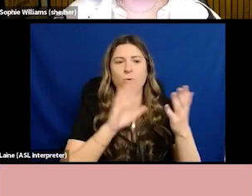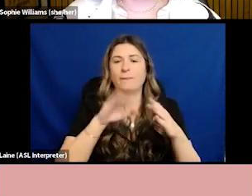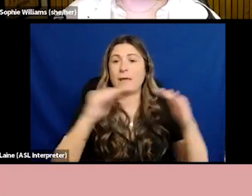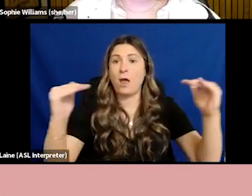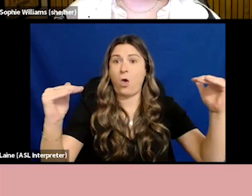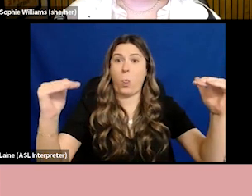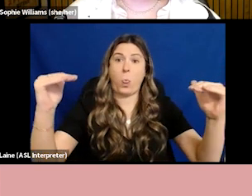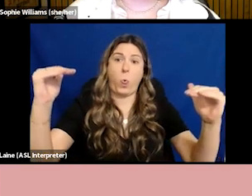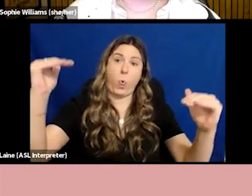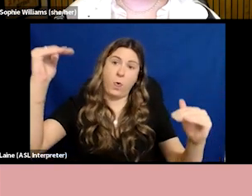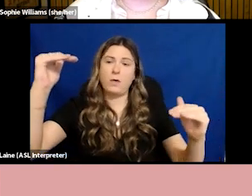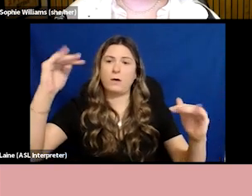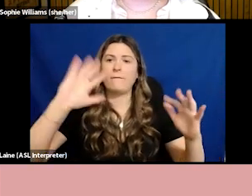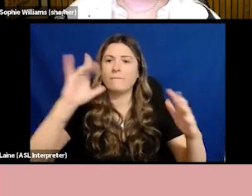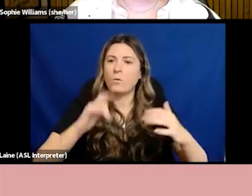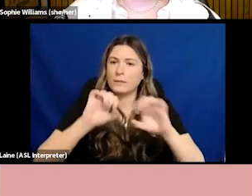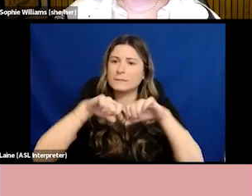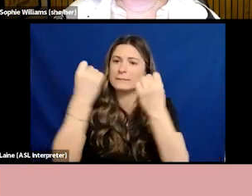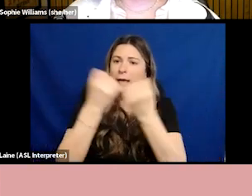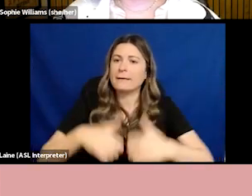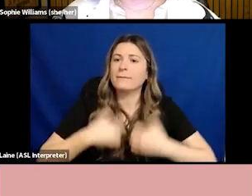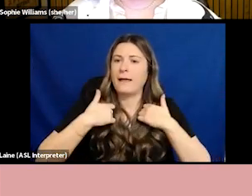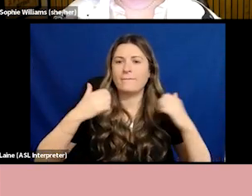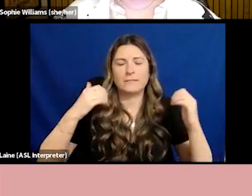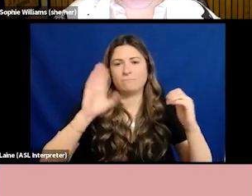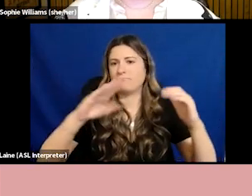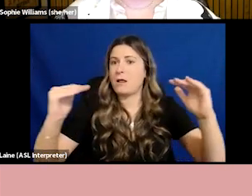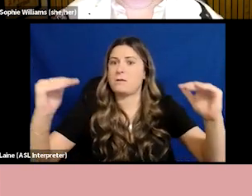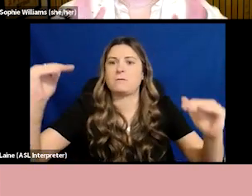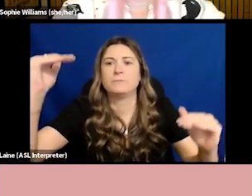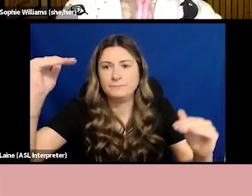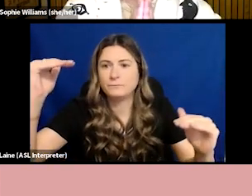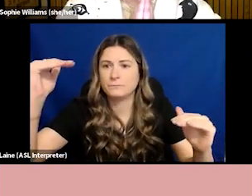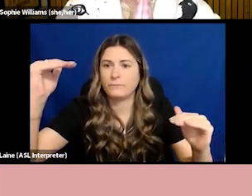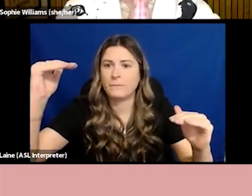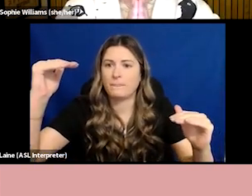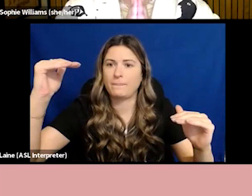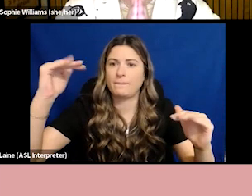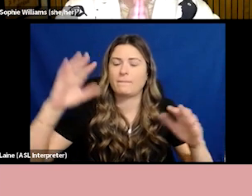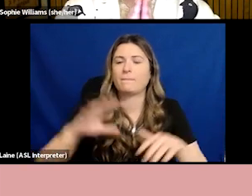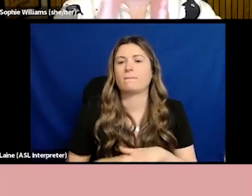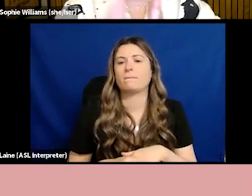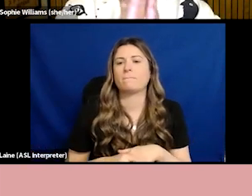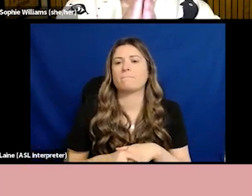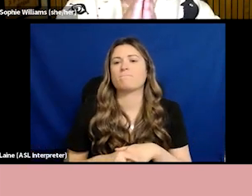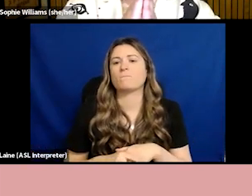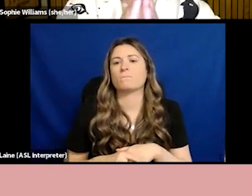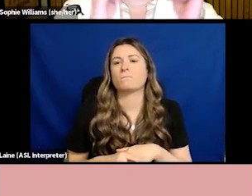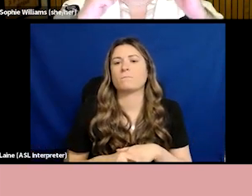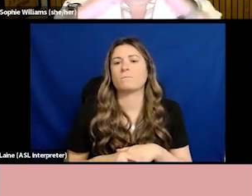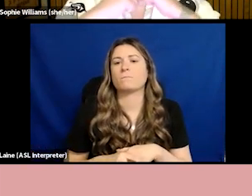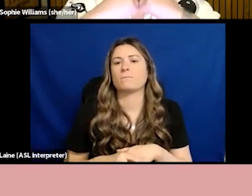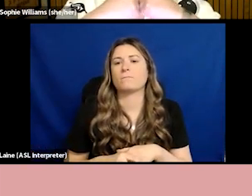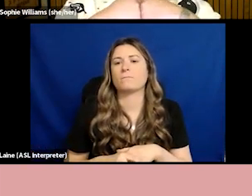What intersectionality shows us is that these societal differences don't cancel each other out. Blackness